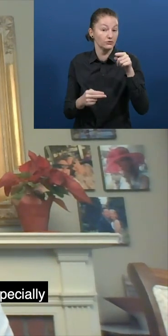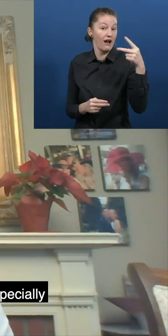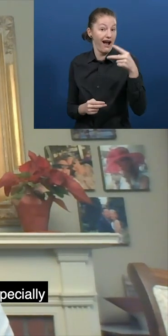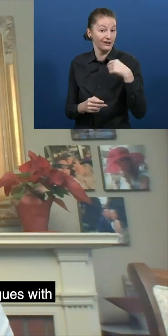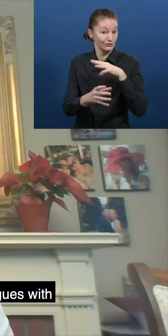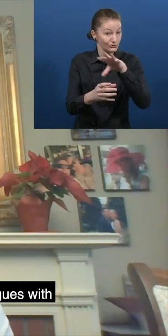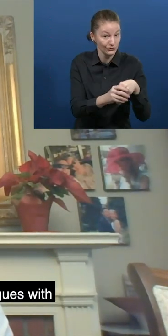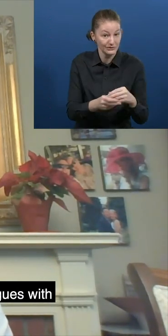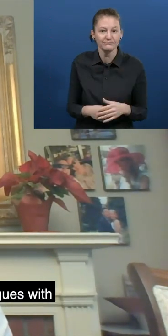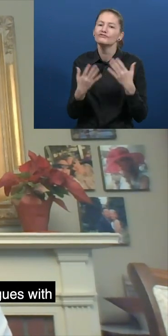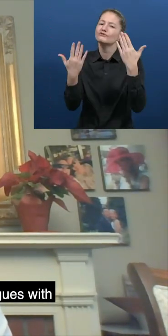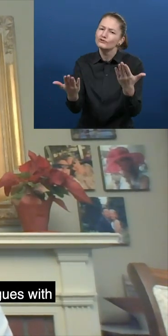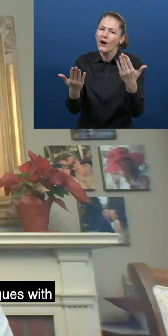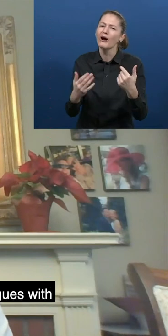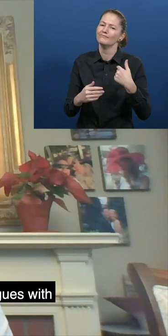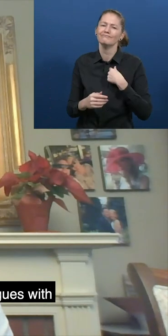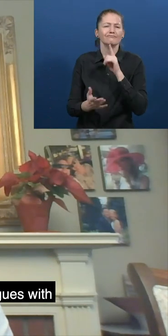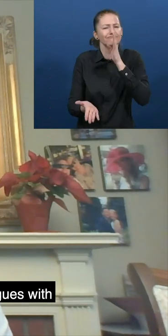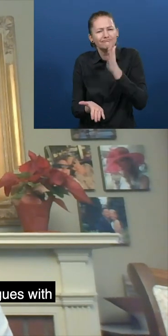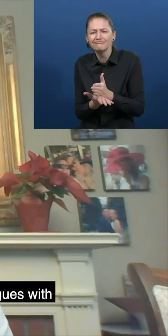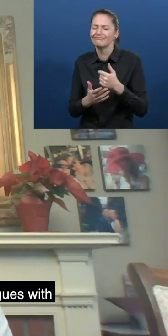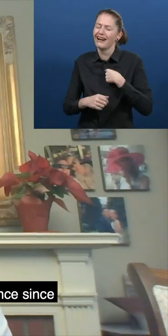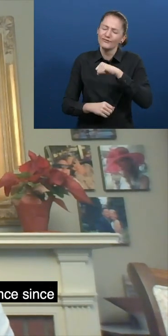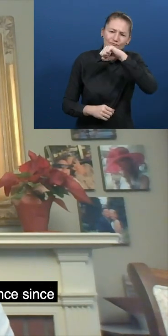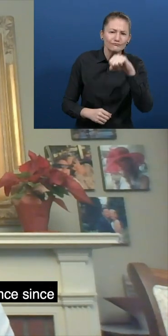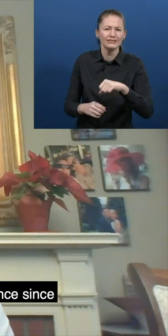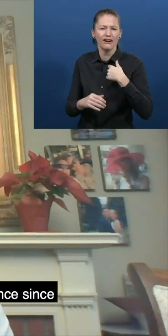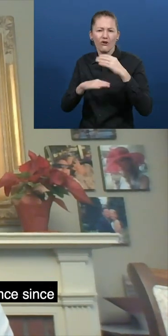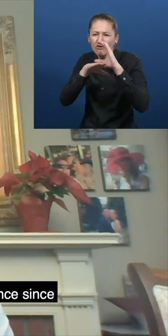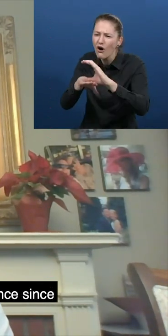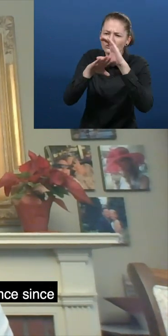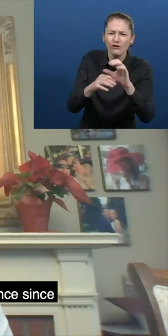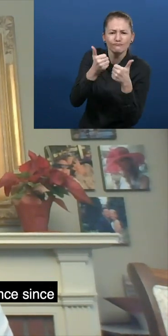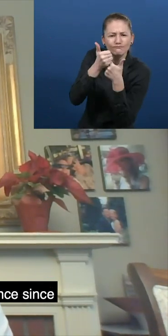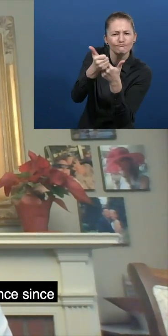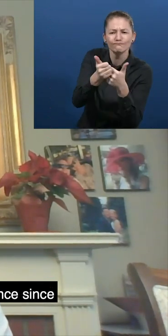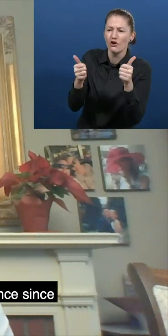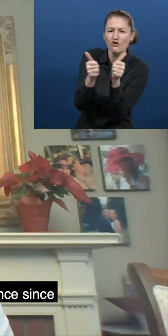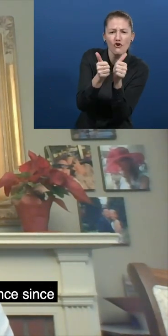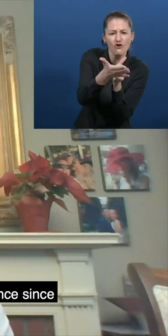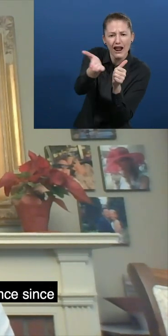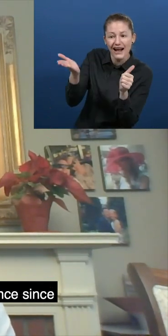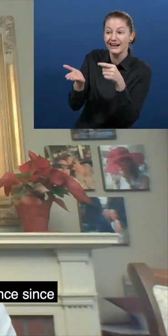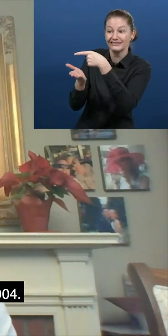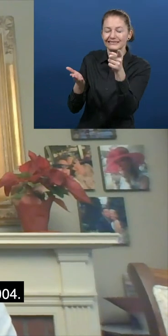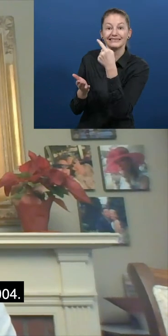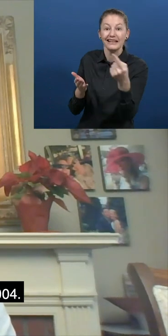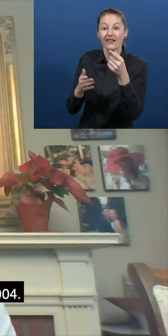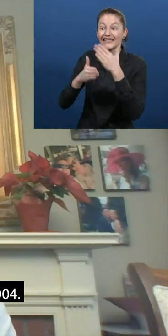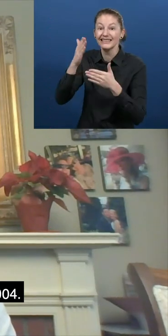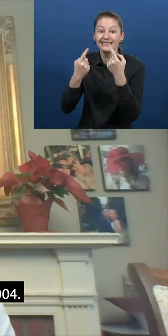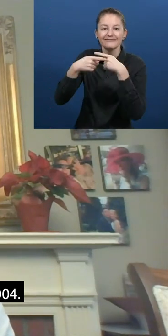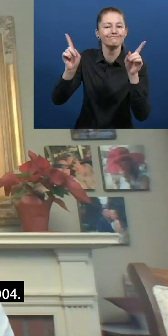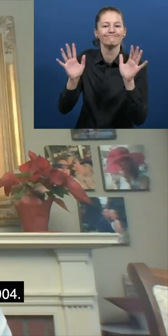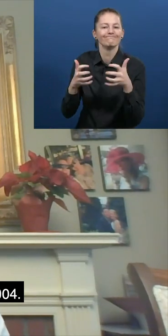is that I'm especially passionate about coaching and mentoring colleagues with invisible disabilities, drawing from my own experience since being